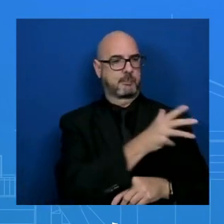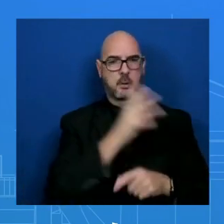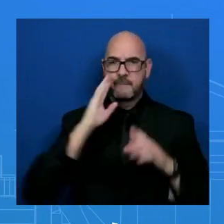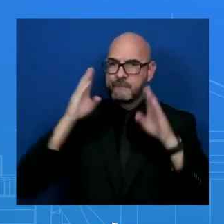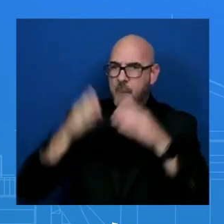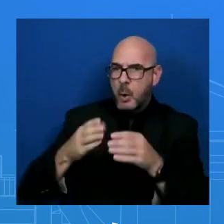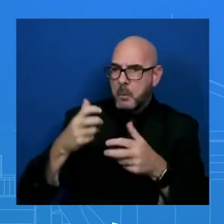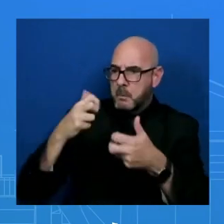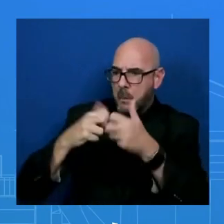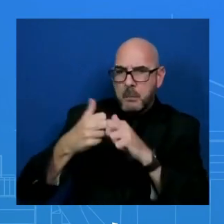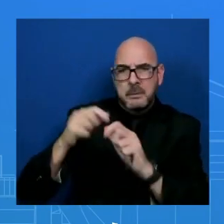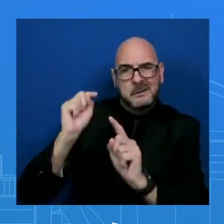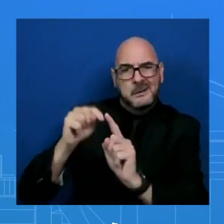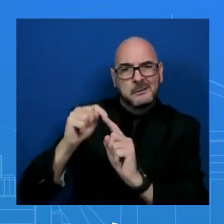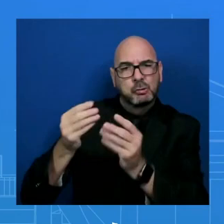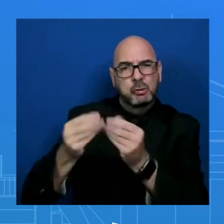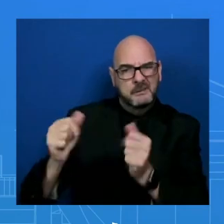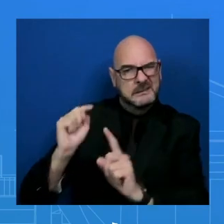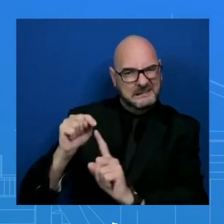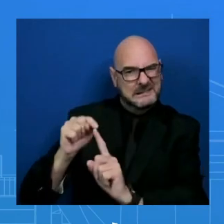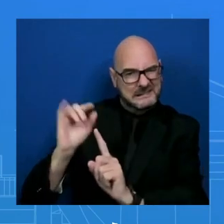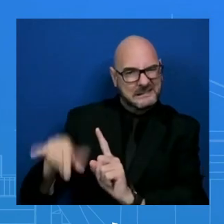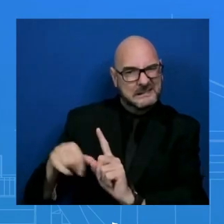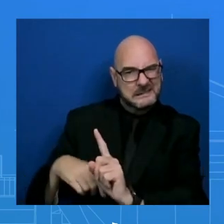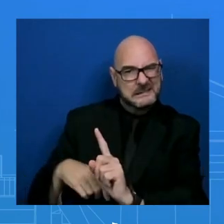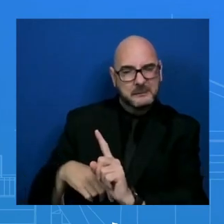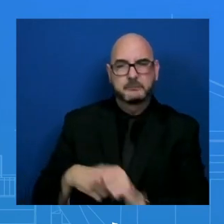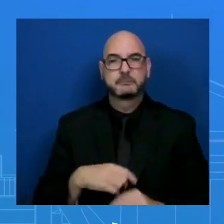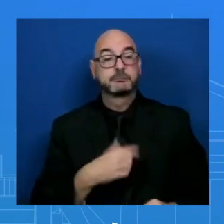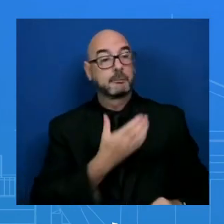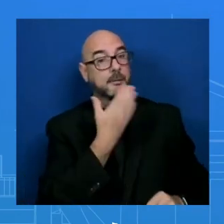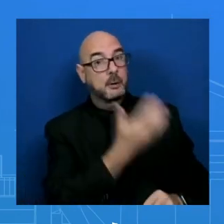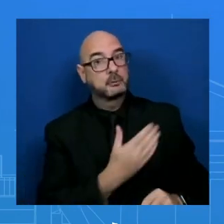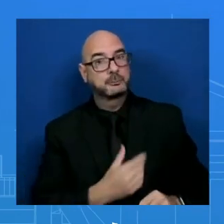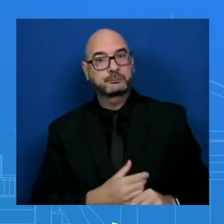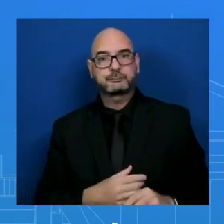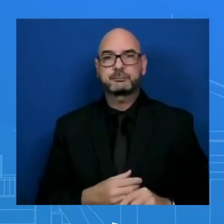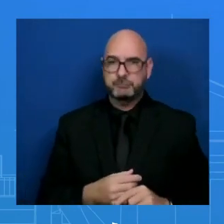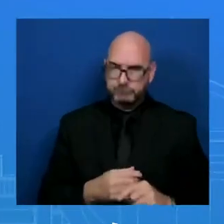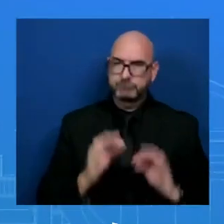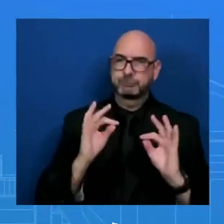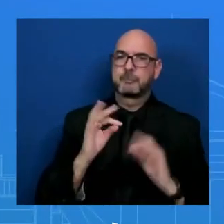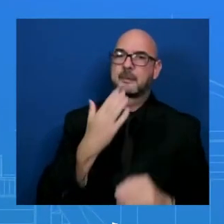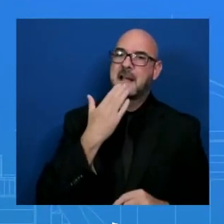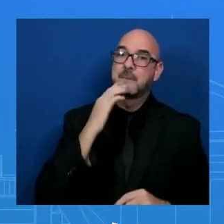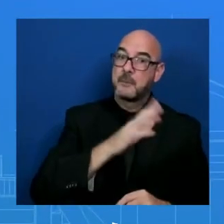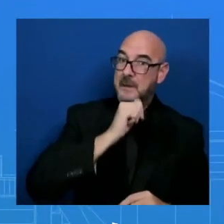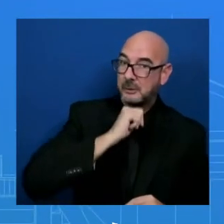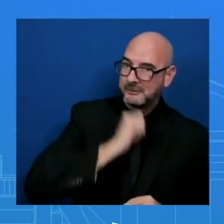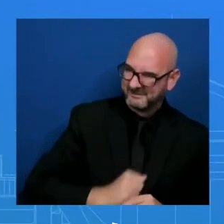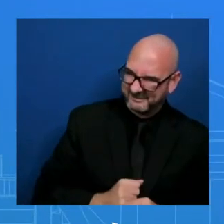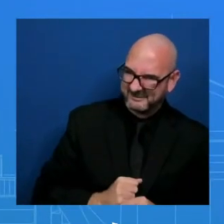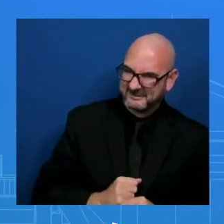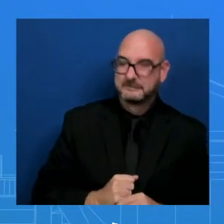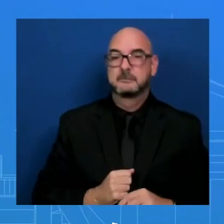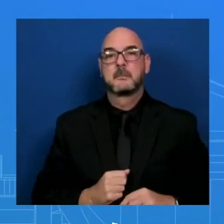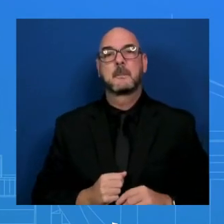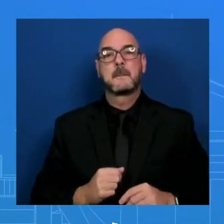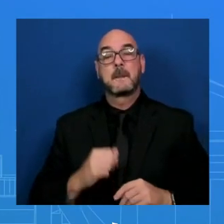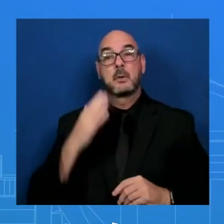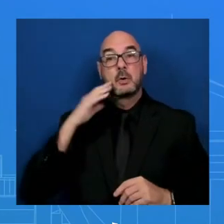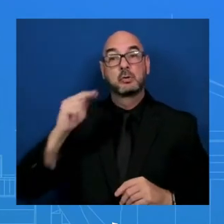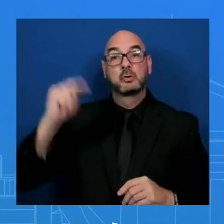countries. Yeah. Thank you. Thank you, Jake. I have two questions. Recently, North Korean Kim Jong-un said that it had